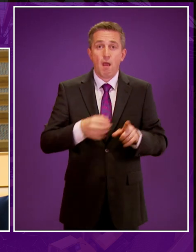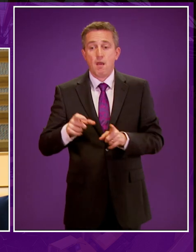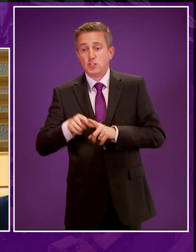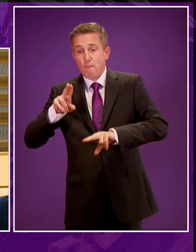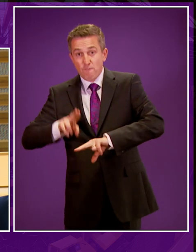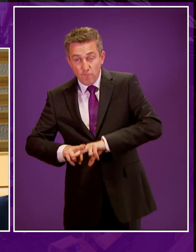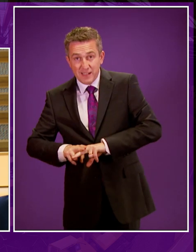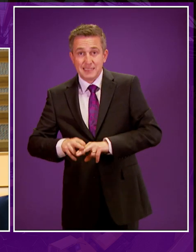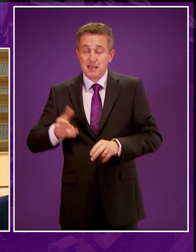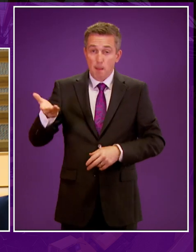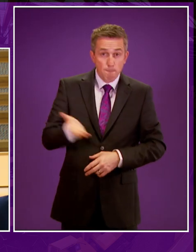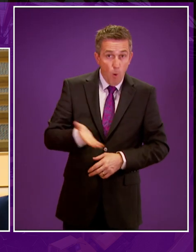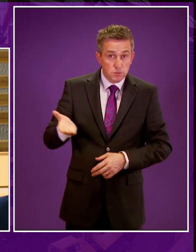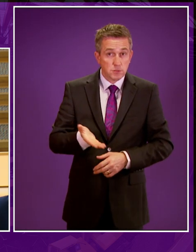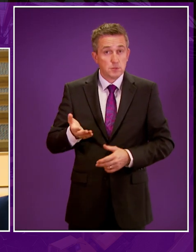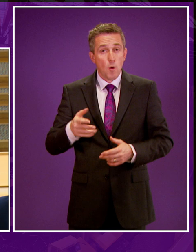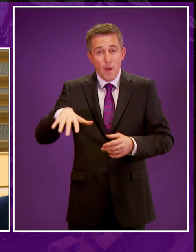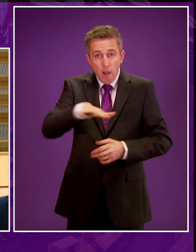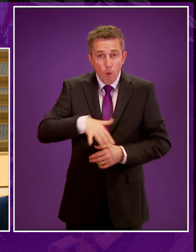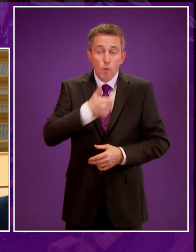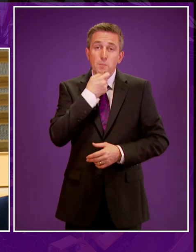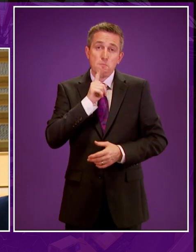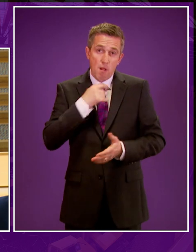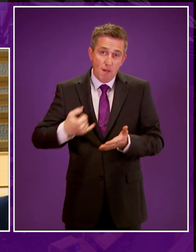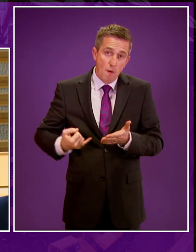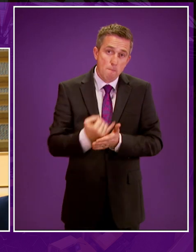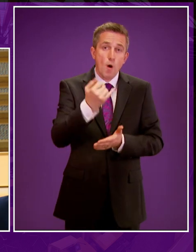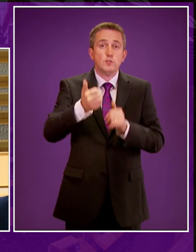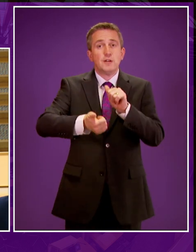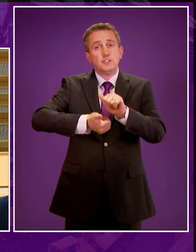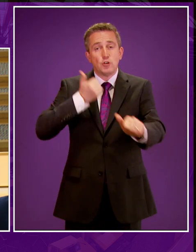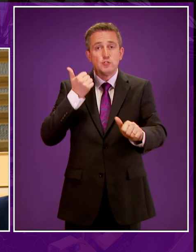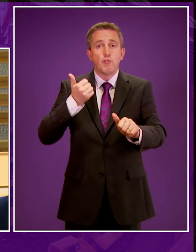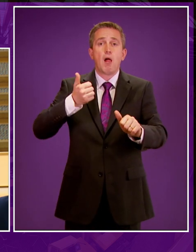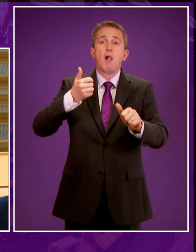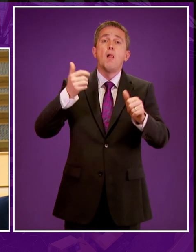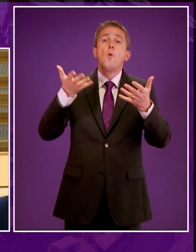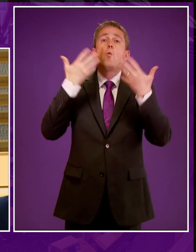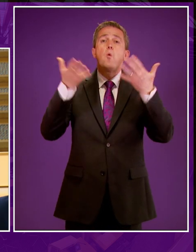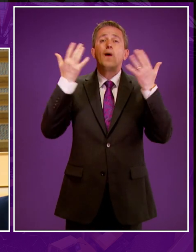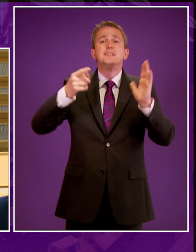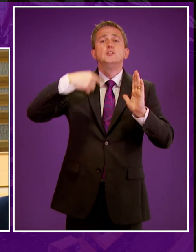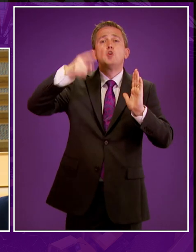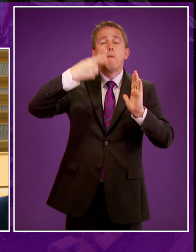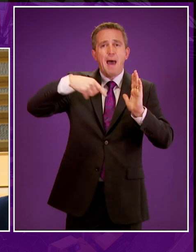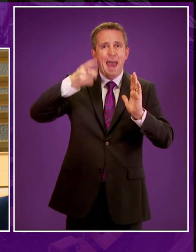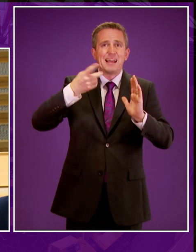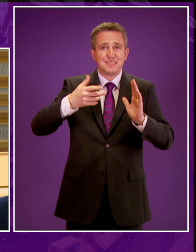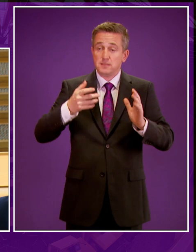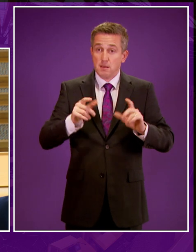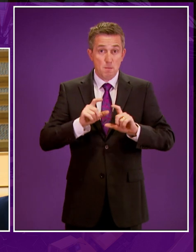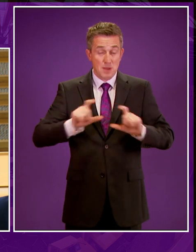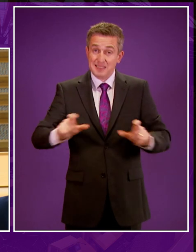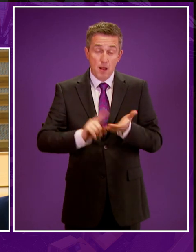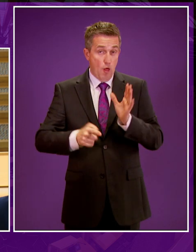Galloway and the borders, where there's been local opposition to industrial scale wind turbine developments, where local authorities